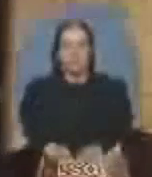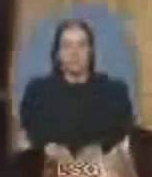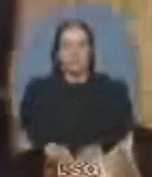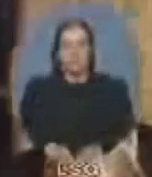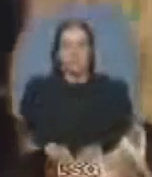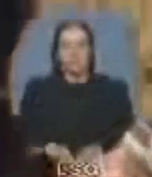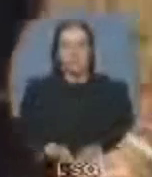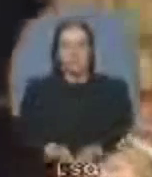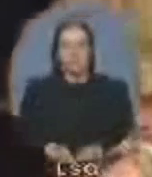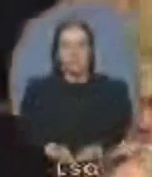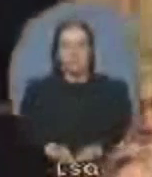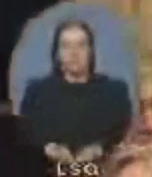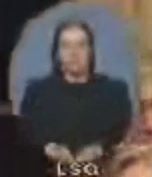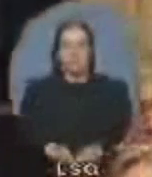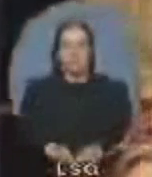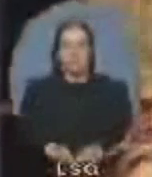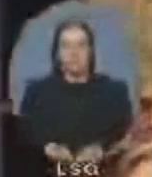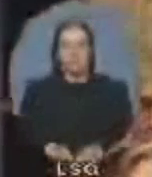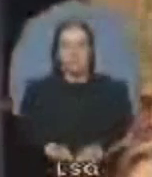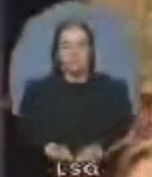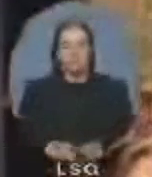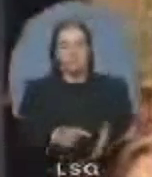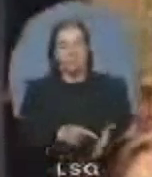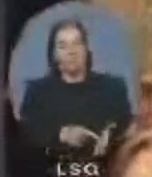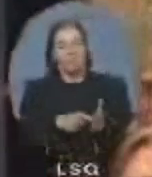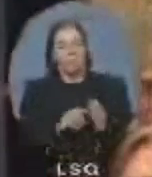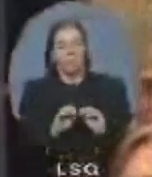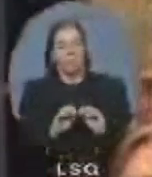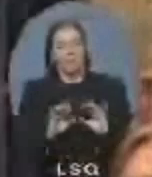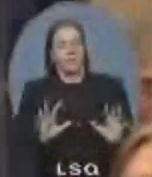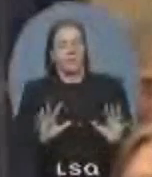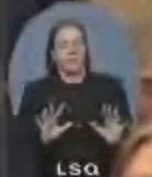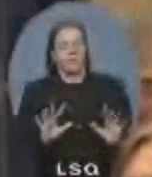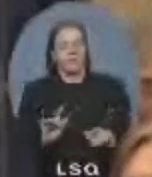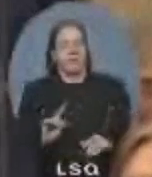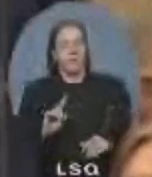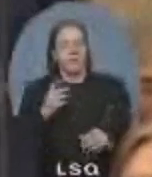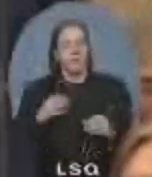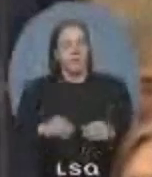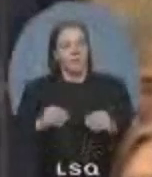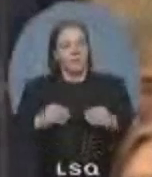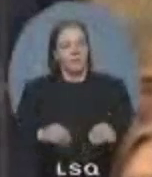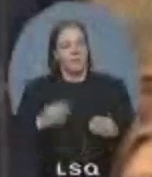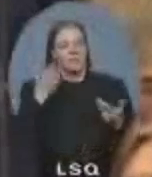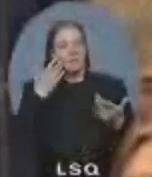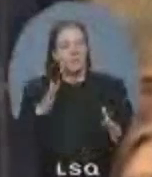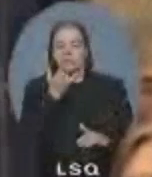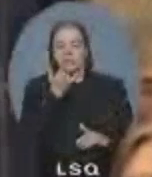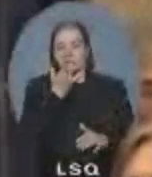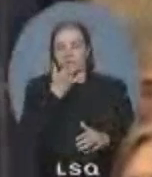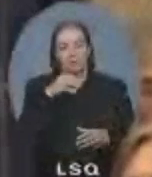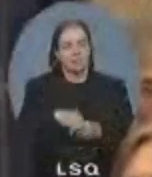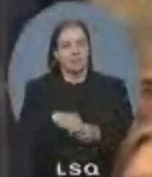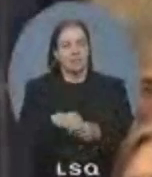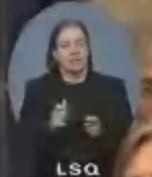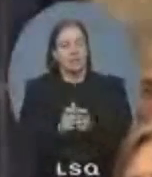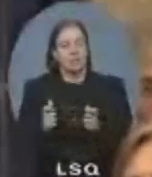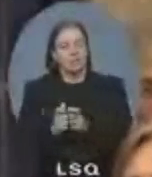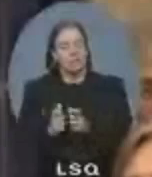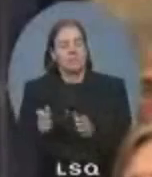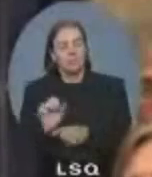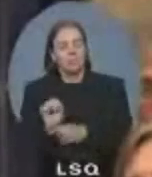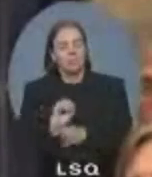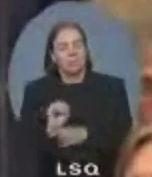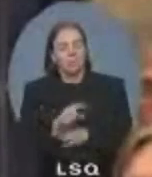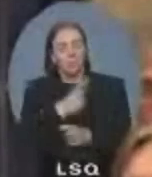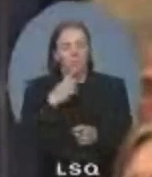...shows that the Prime Minister isn't paying attention to what's going on in this industry. Those workers were promised a hybrid plant in